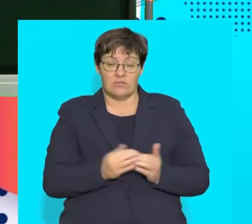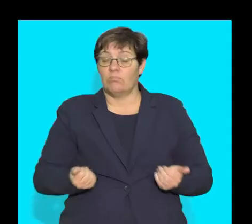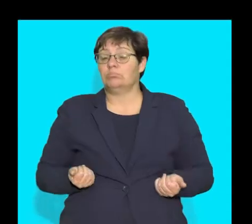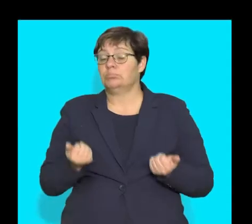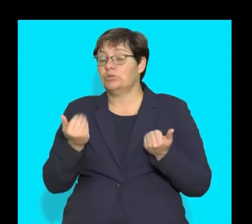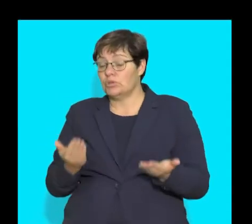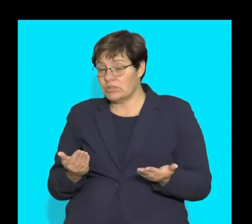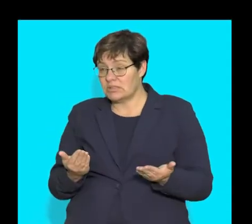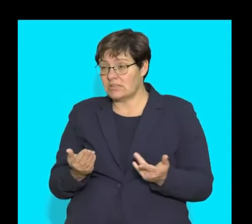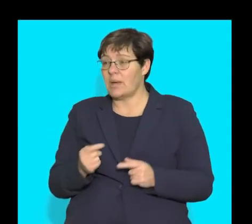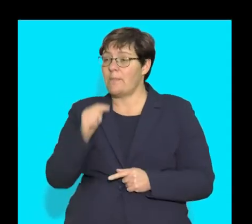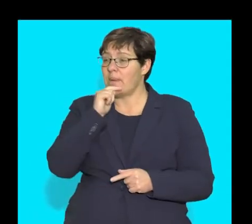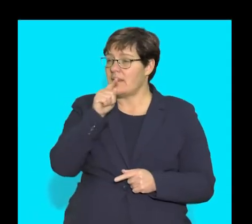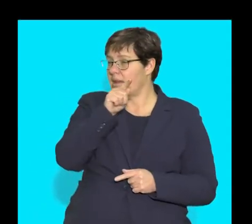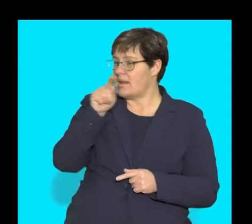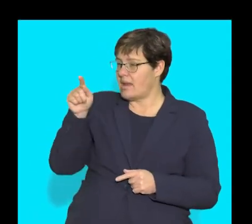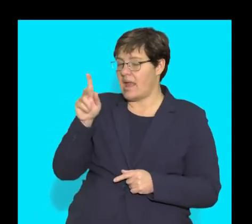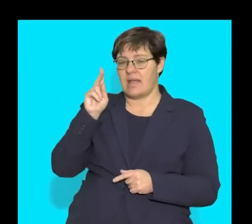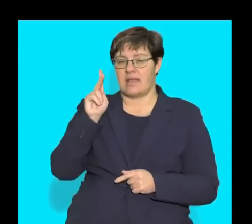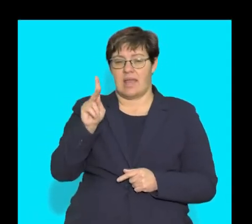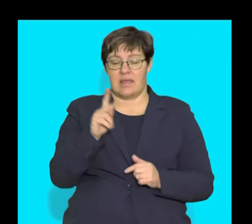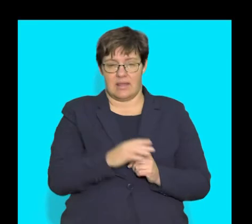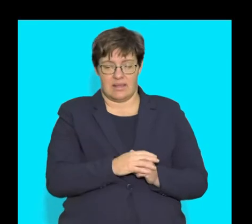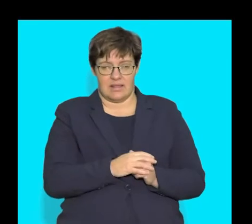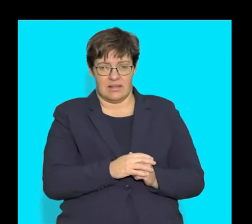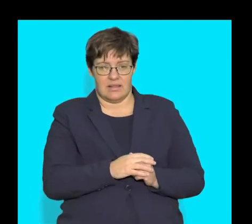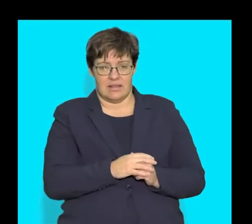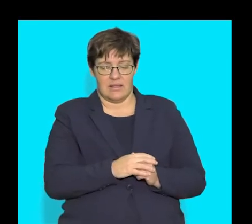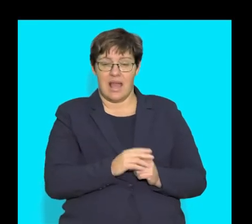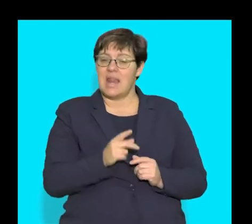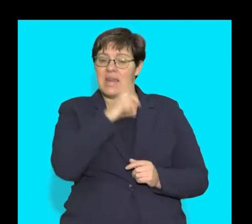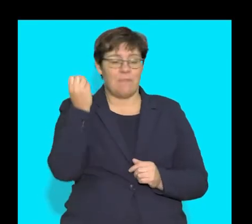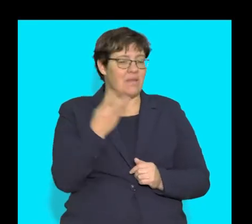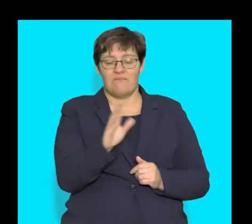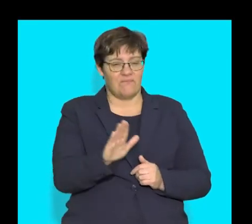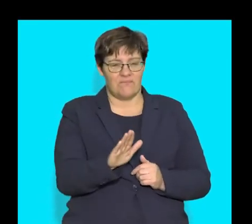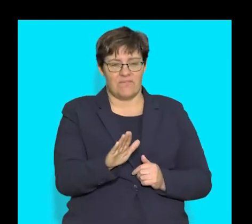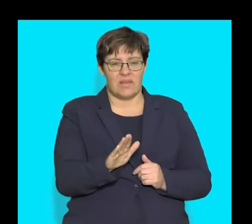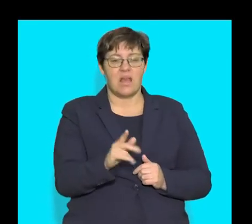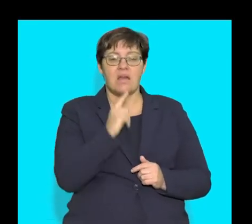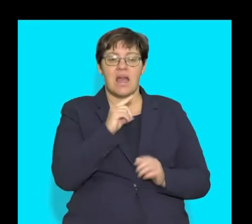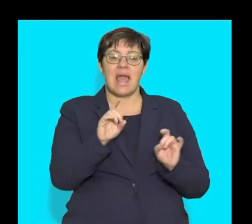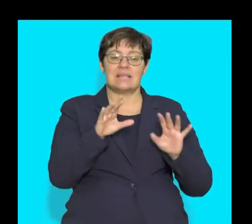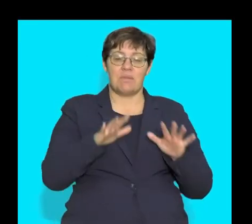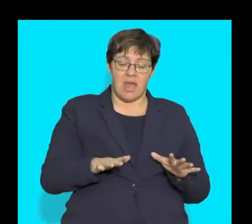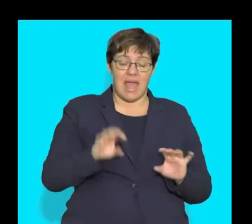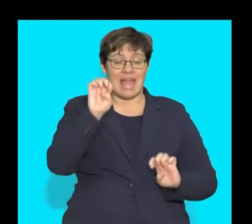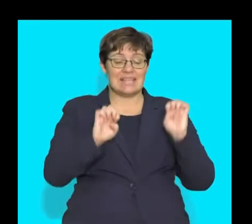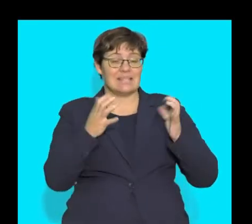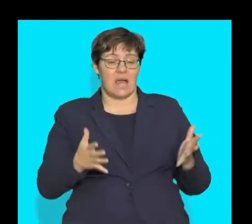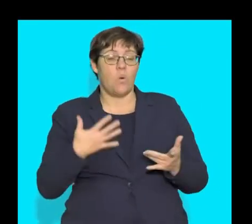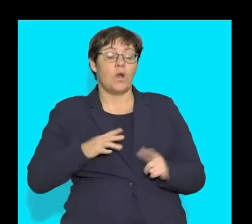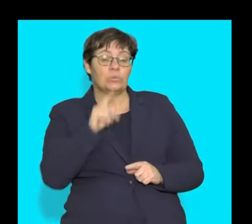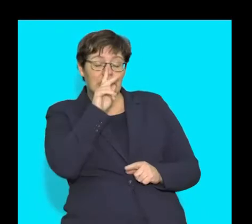the letter of the structure guys, so please do not give the name because the examiner or the assessor is trying to